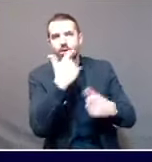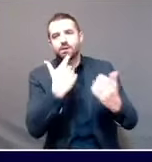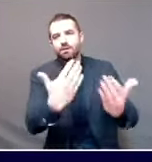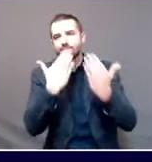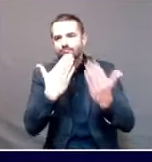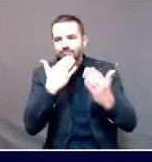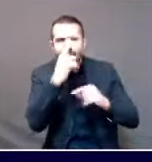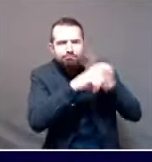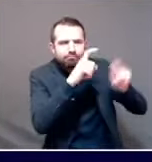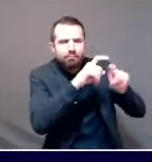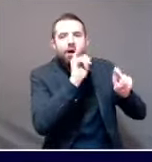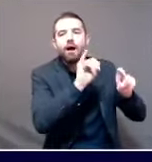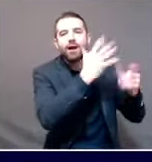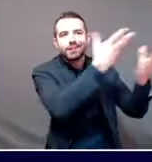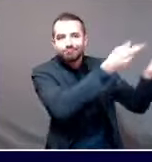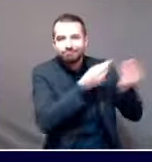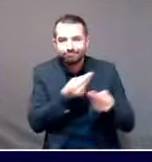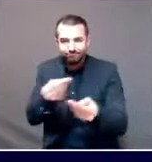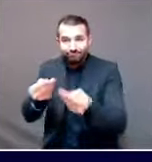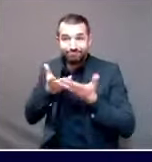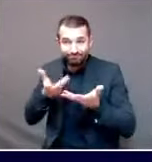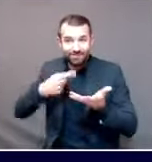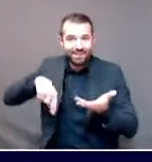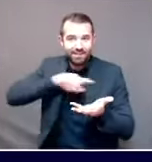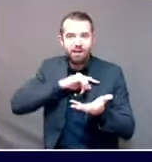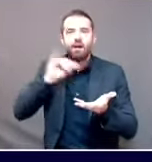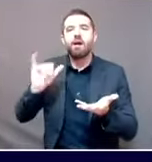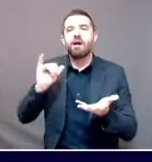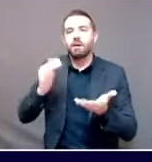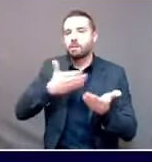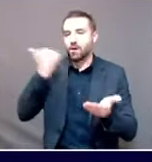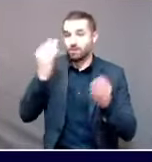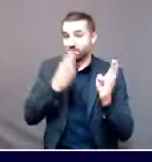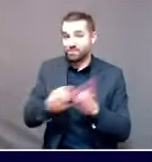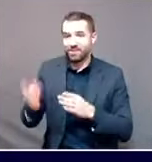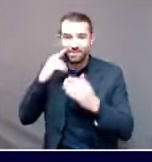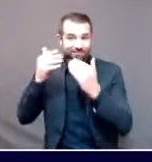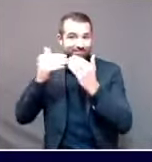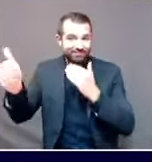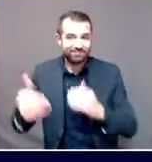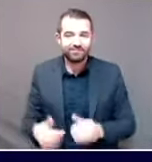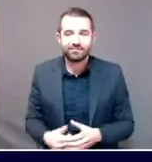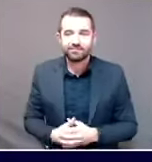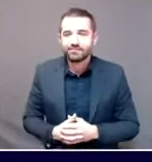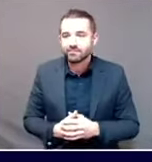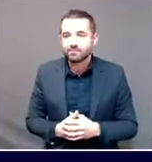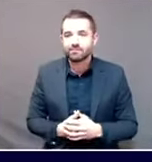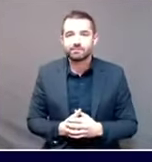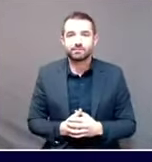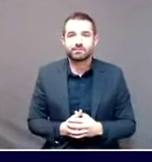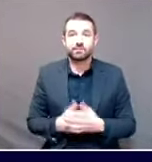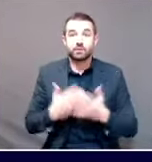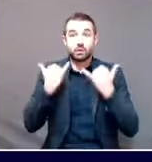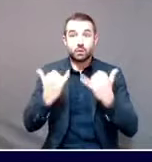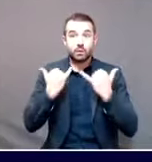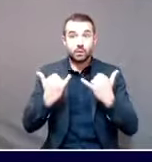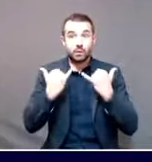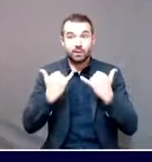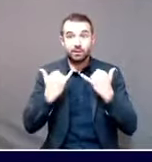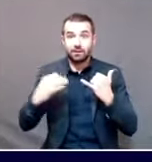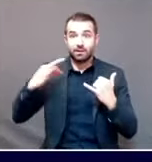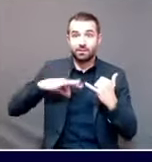process was operating off of the best available facts. Today, Maine CDC and Maine